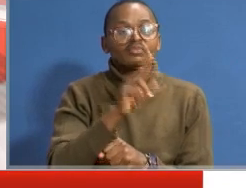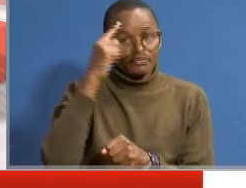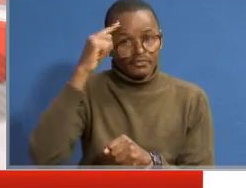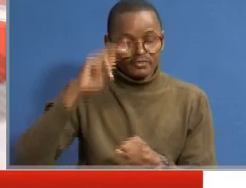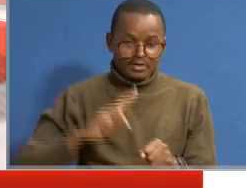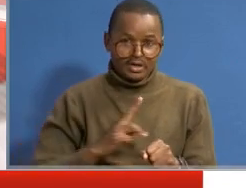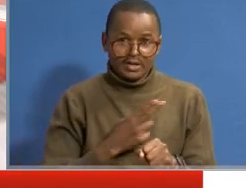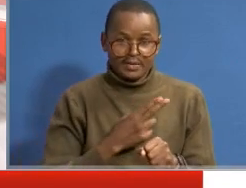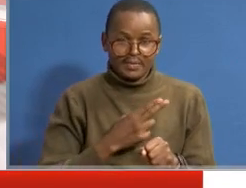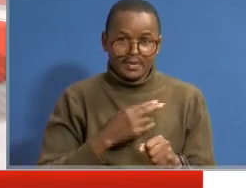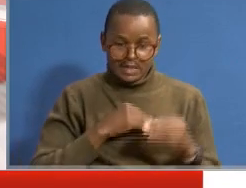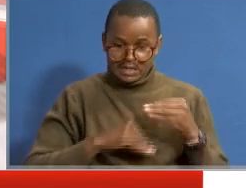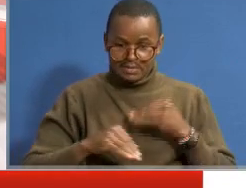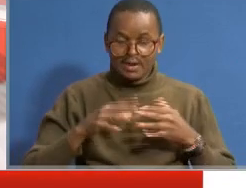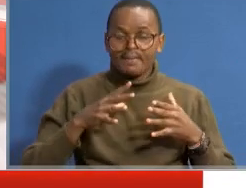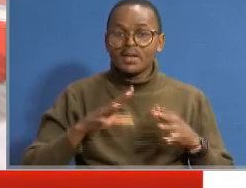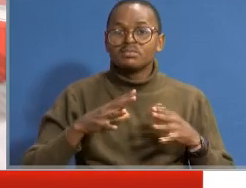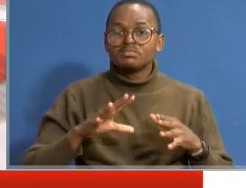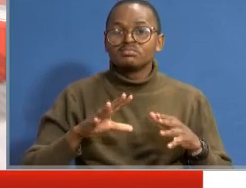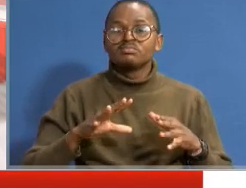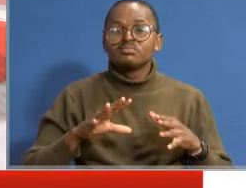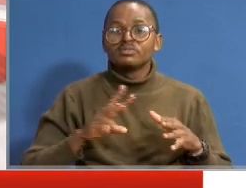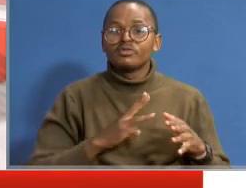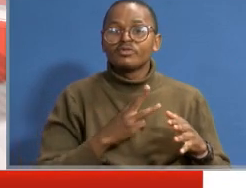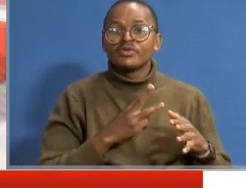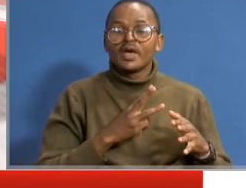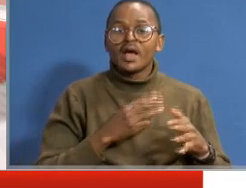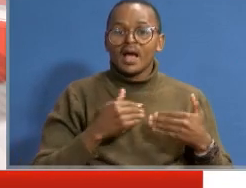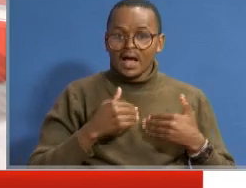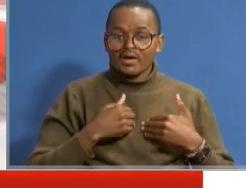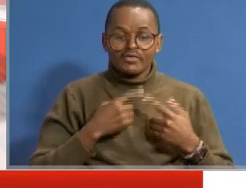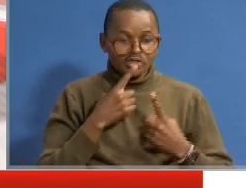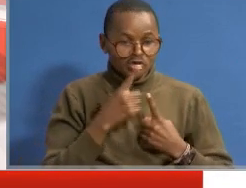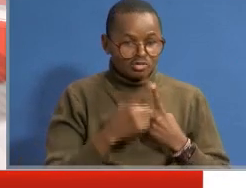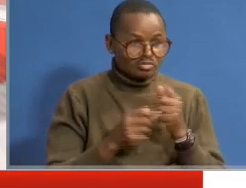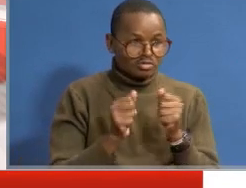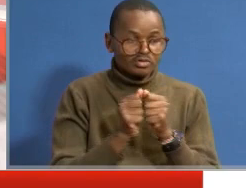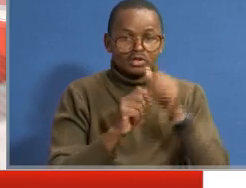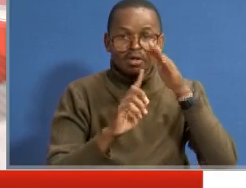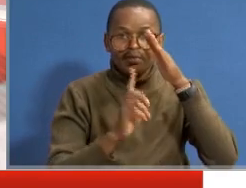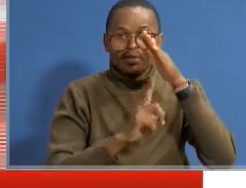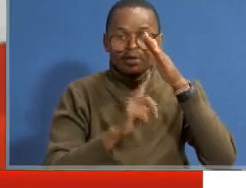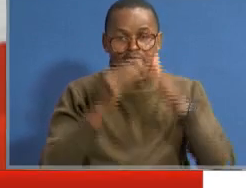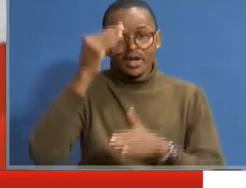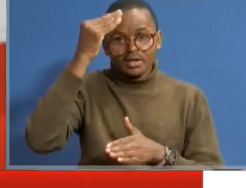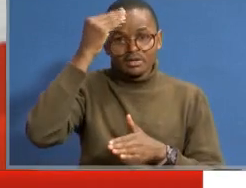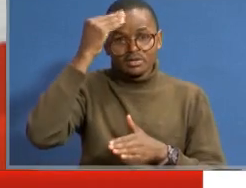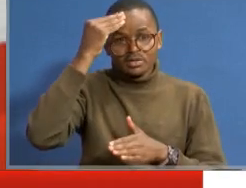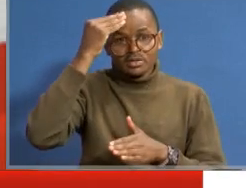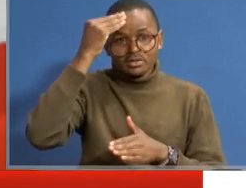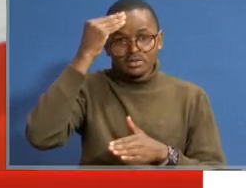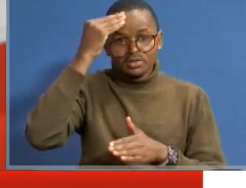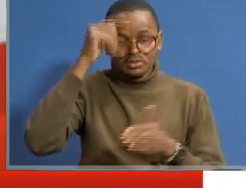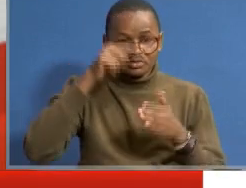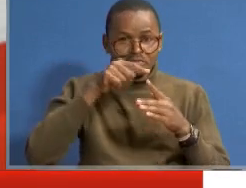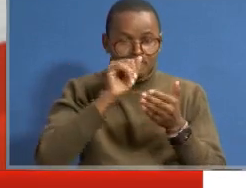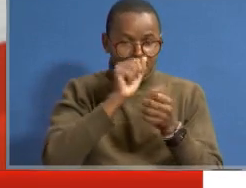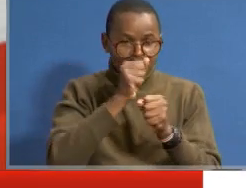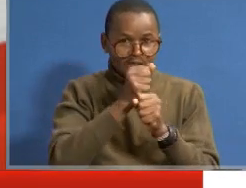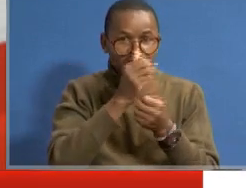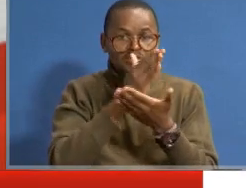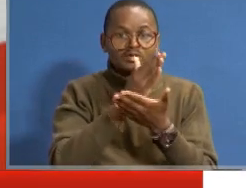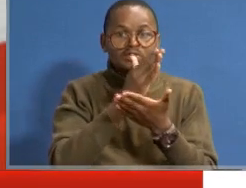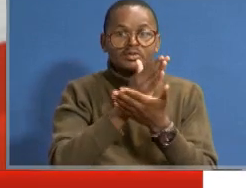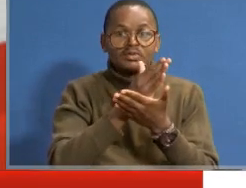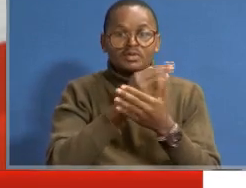for us as persons with disability, we are still holding talks with the Ministry of Education so that to make sure